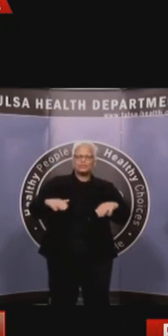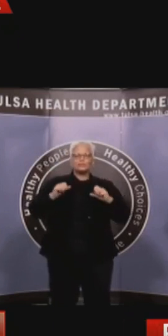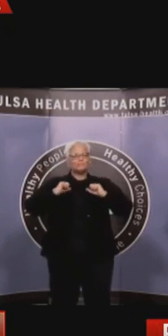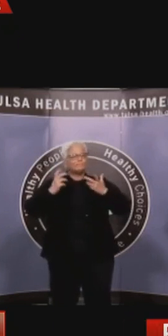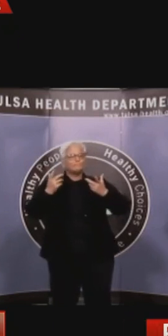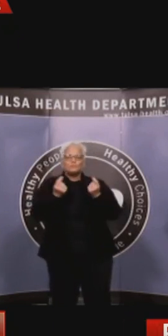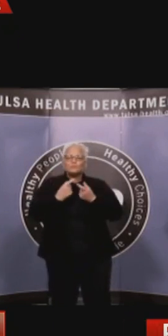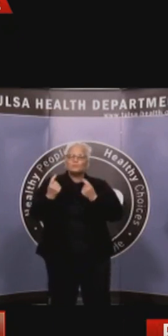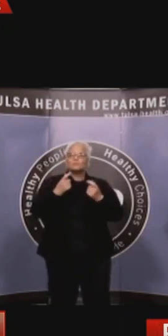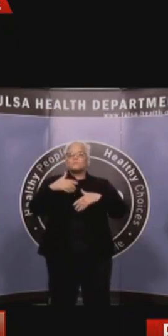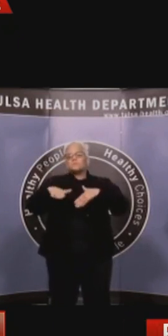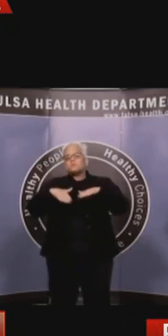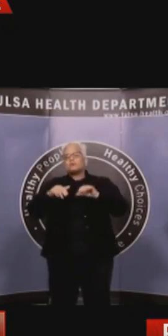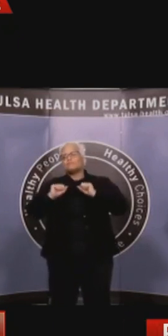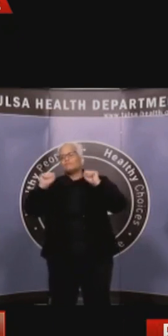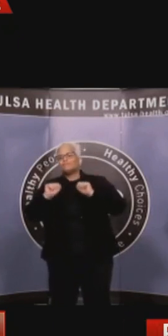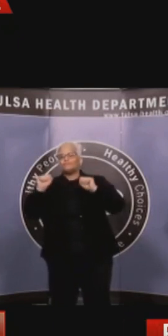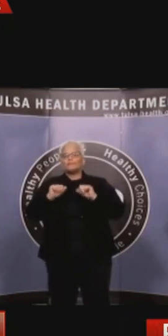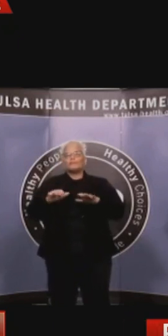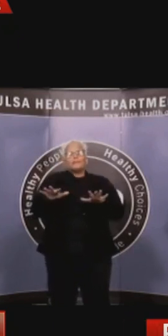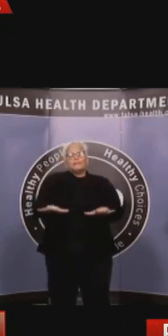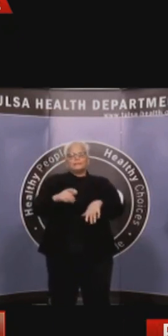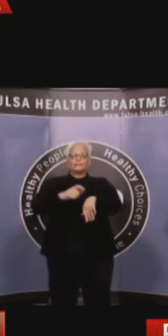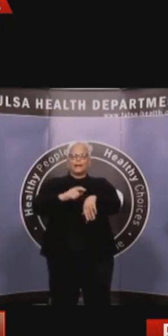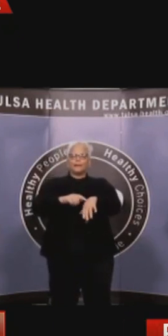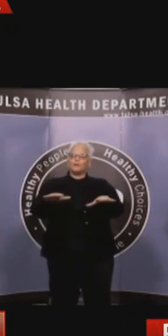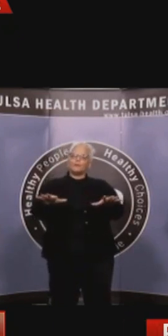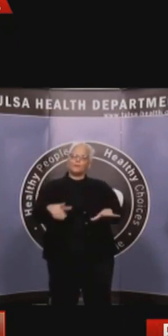forward. At this time, I'd like to introduce Mayor Byno.